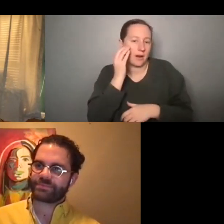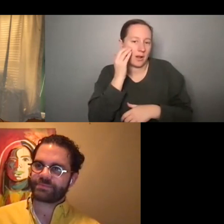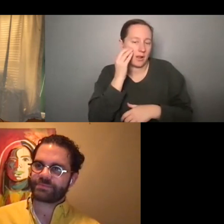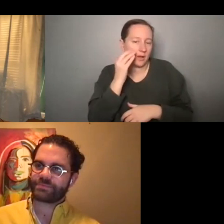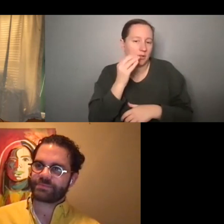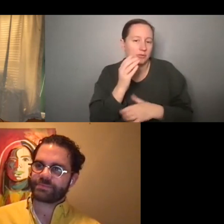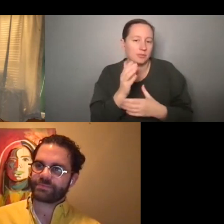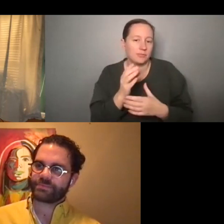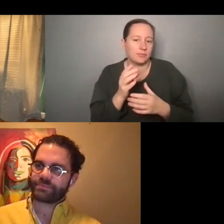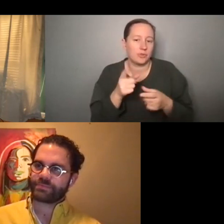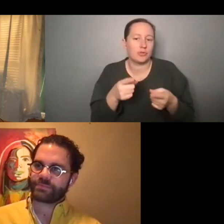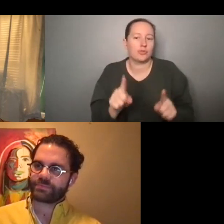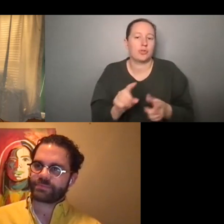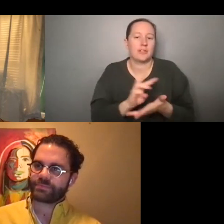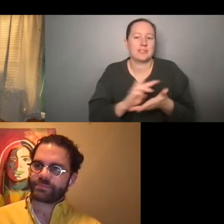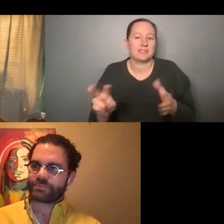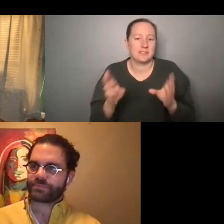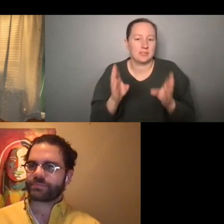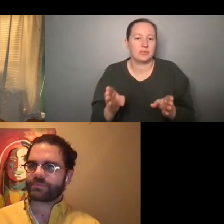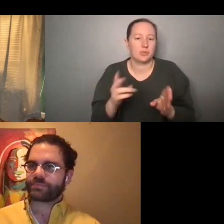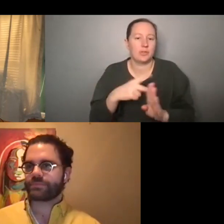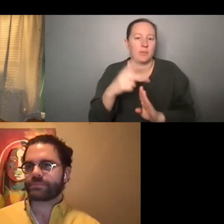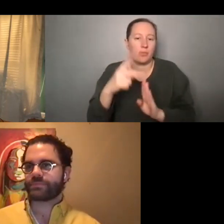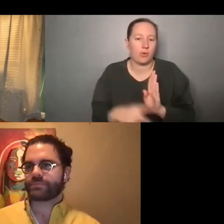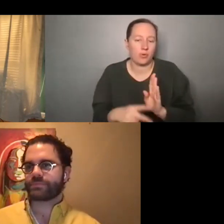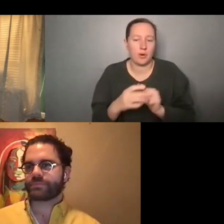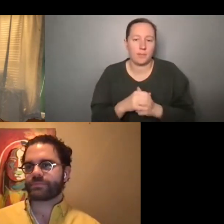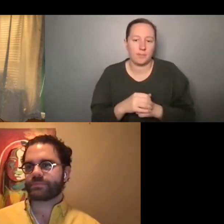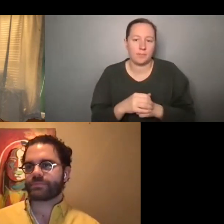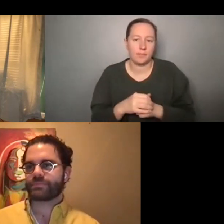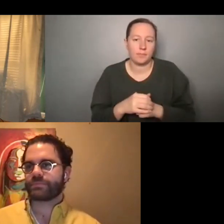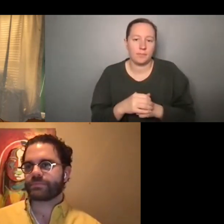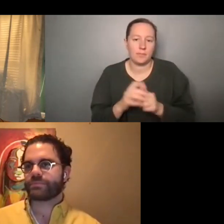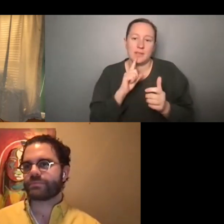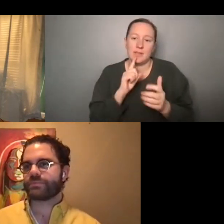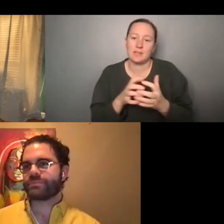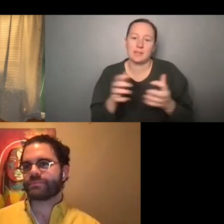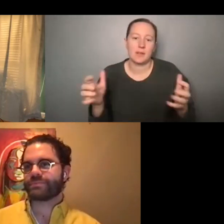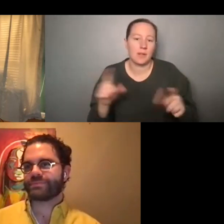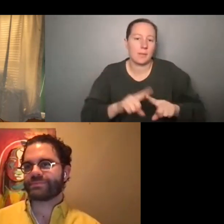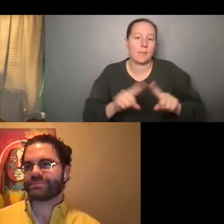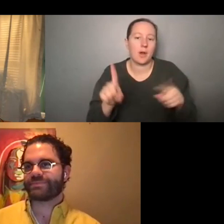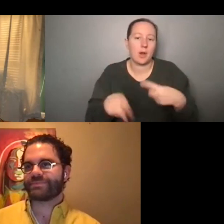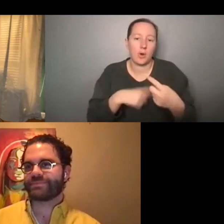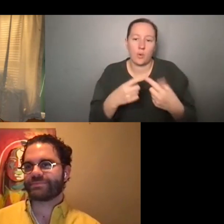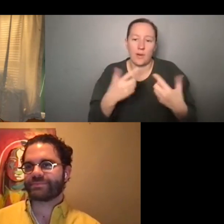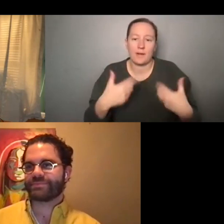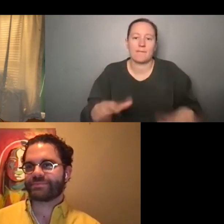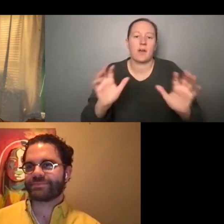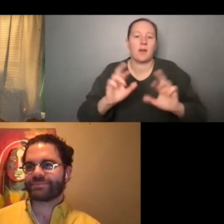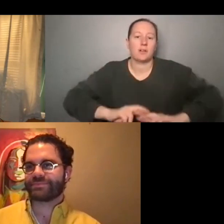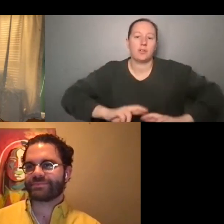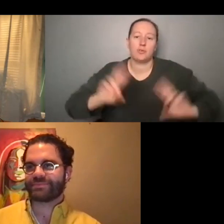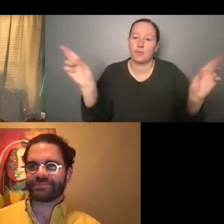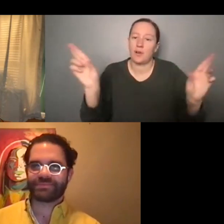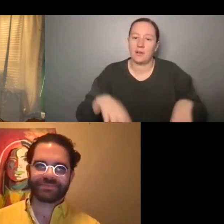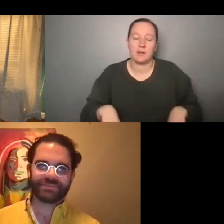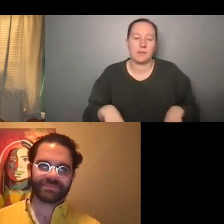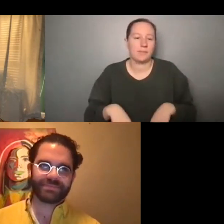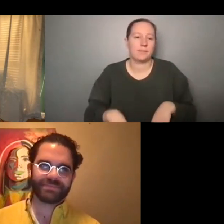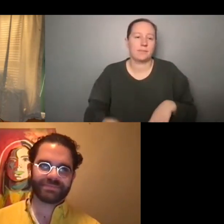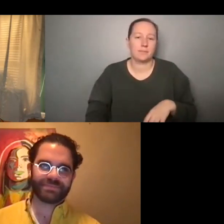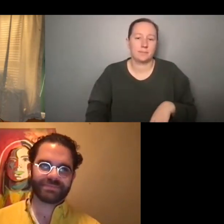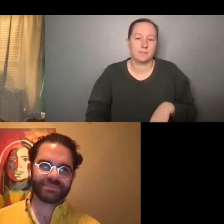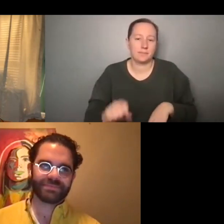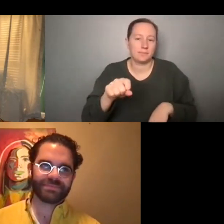a six week, uh, program. It's a lot, but once you're done, you're ready, you know, so,